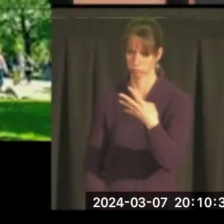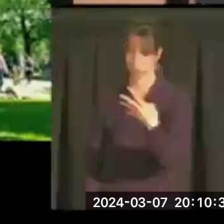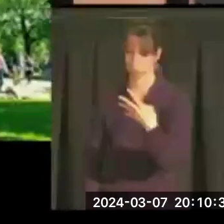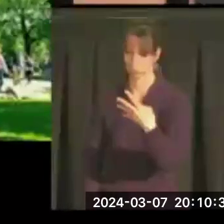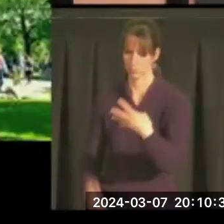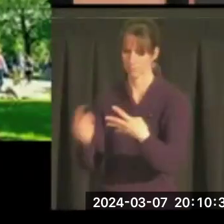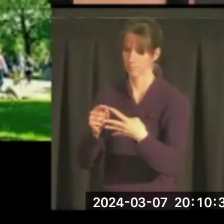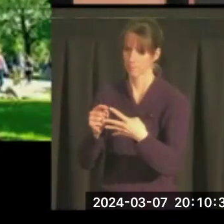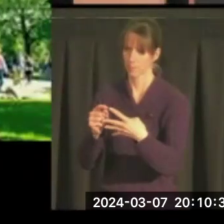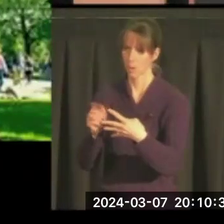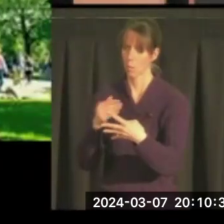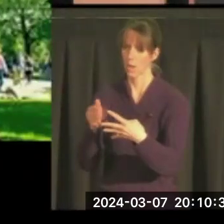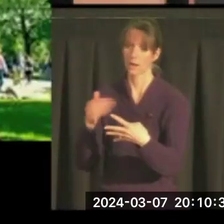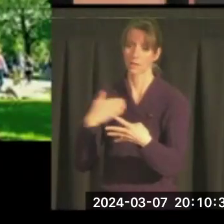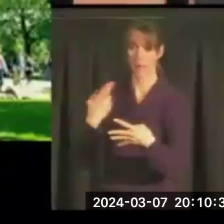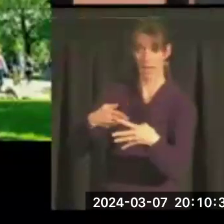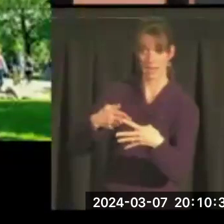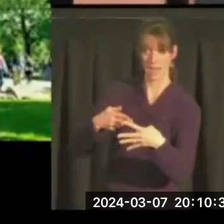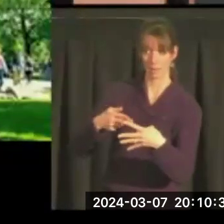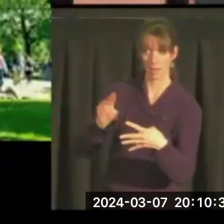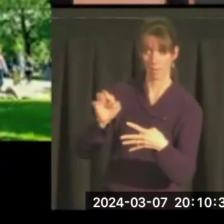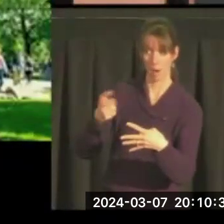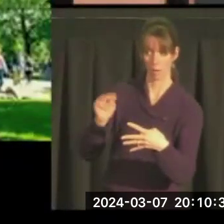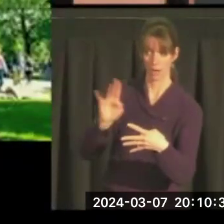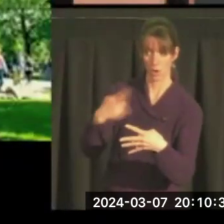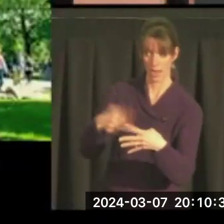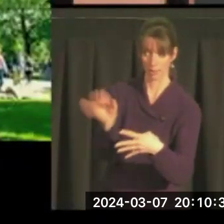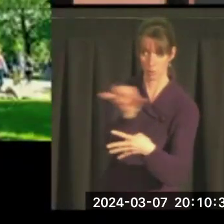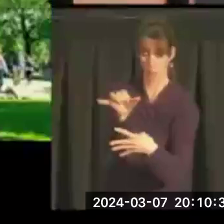One, whatever has my name on it has Marine's name on it.